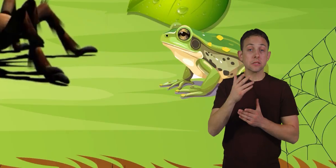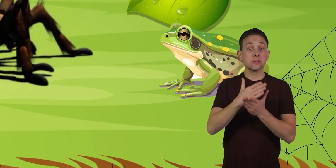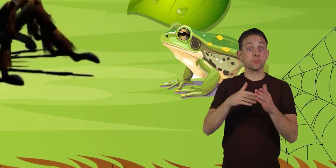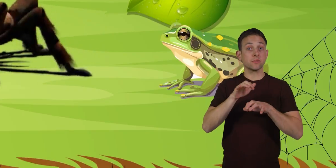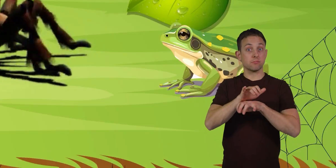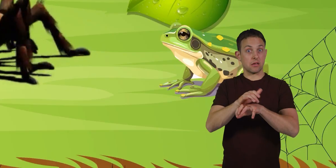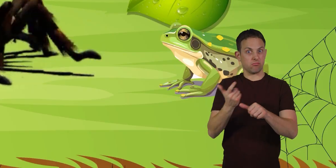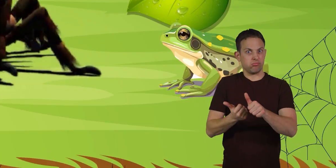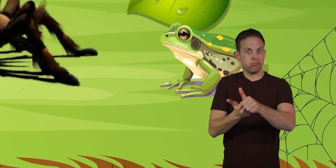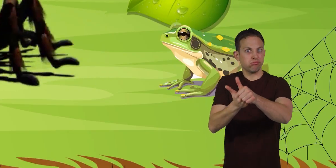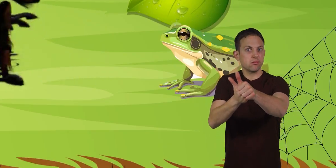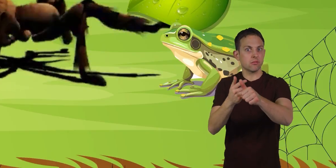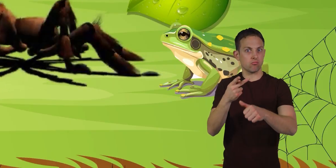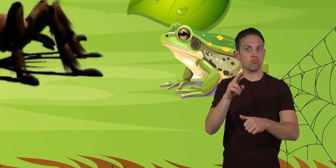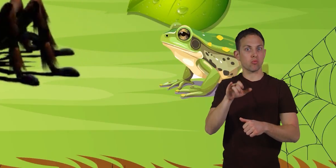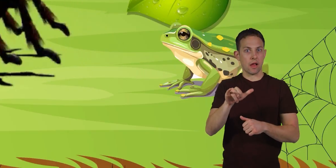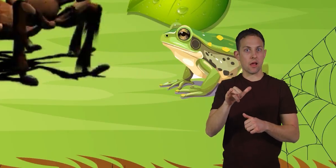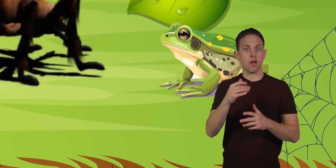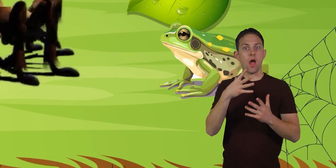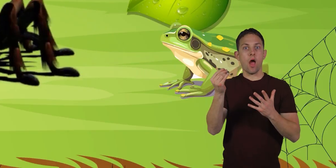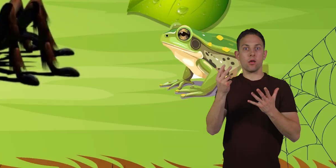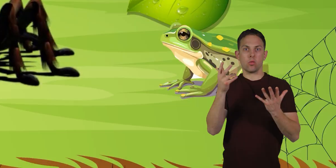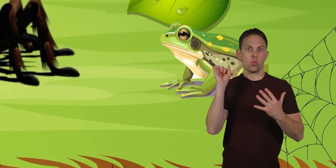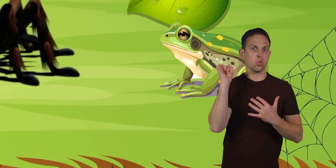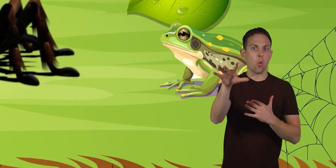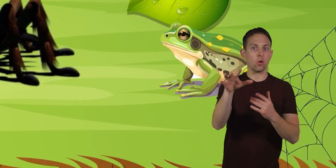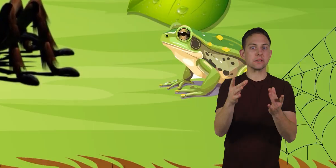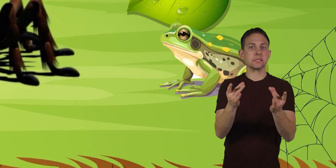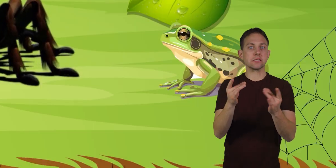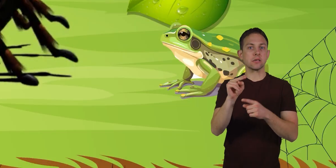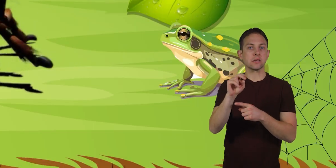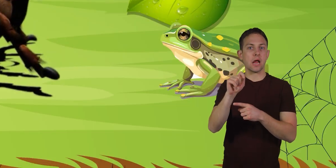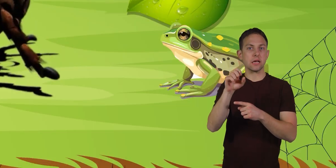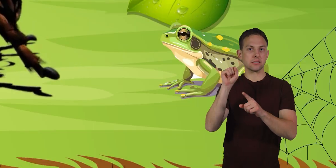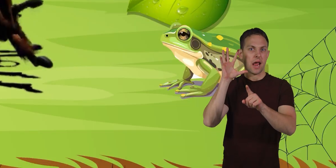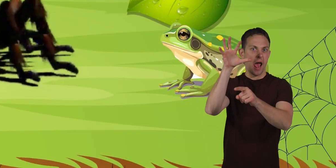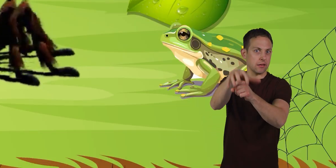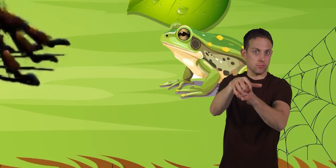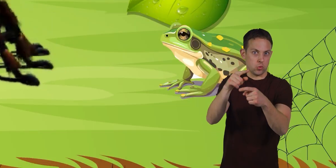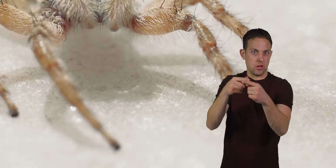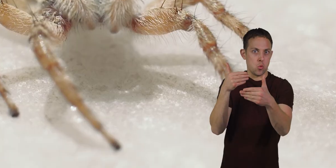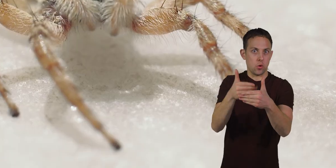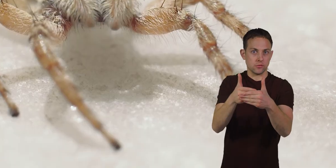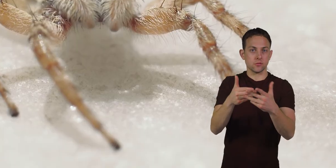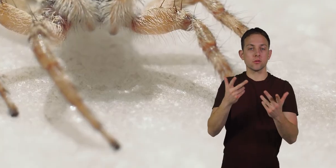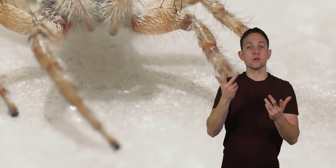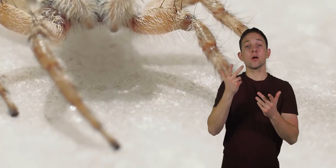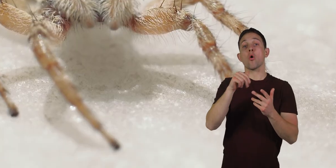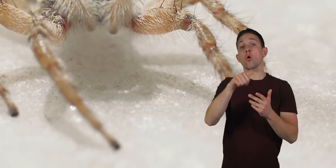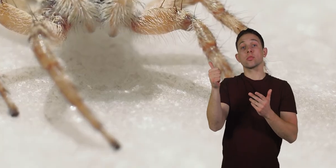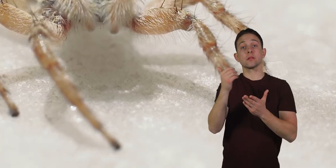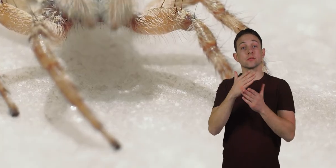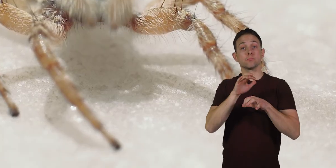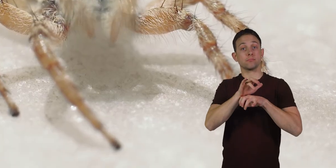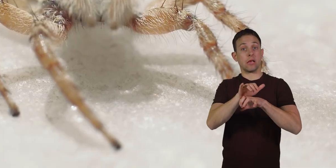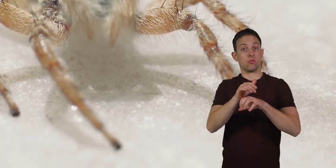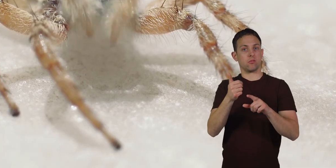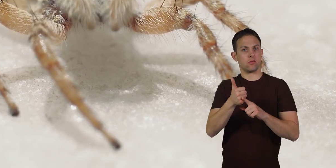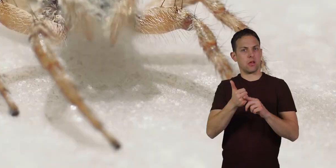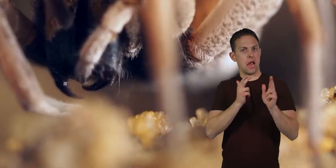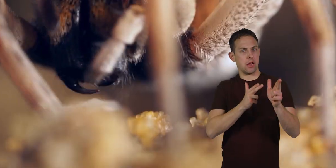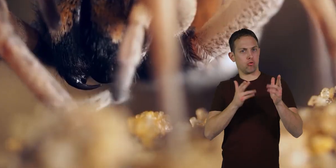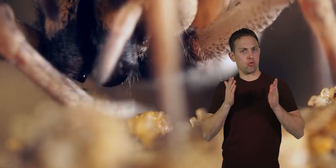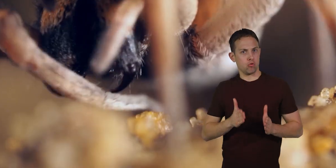Some spiders chase their prey and throw sticky nets over them when they get close. And still other spiders are